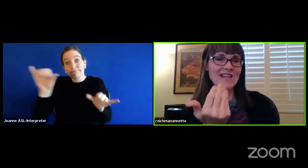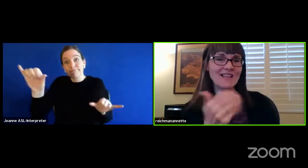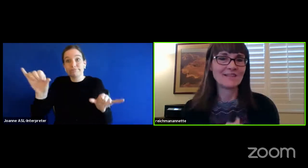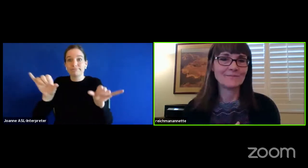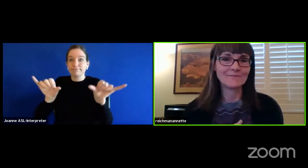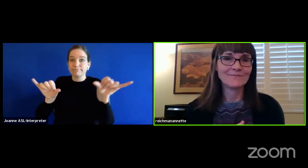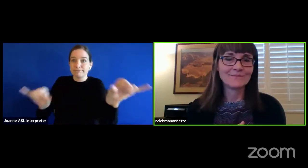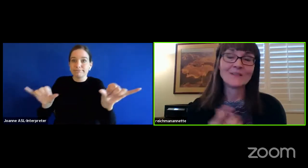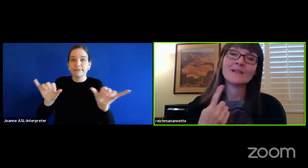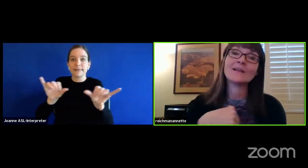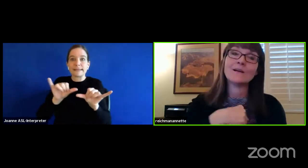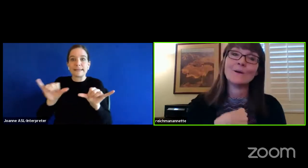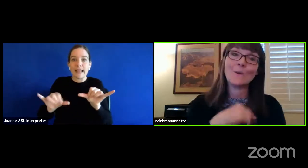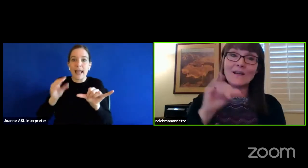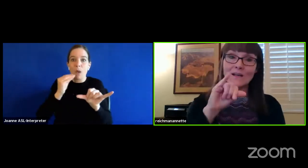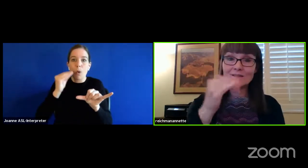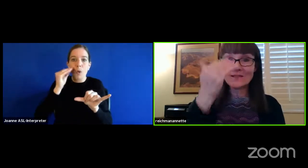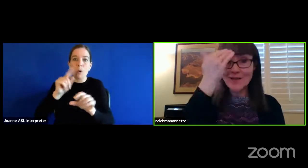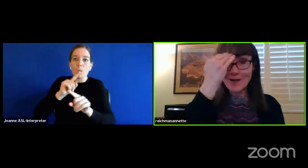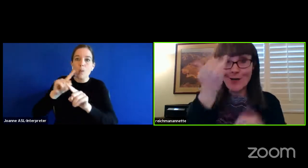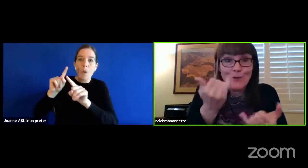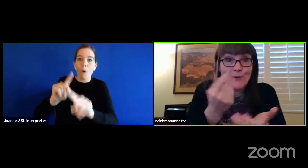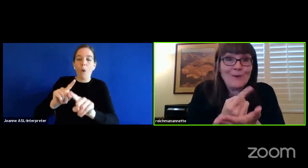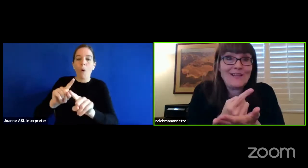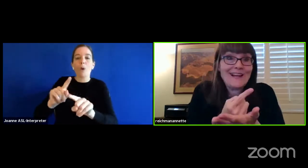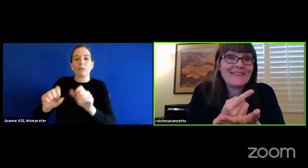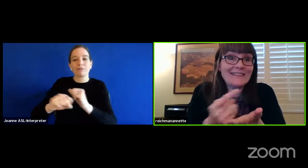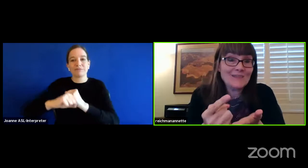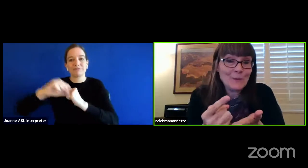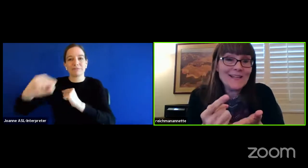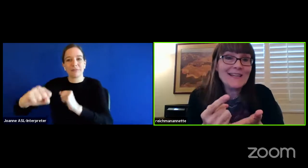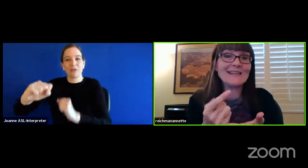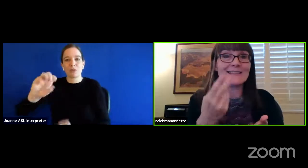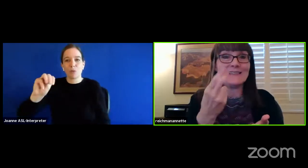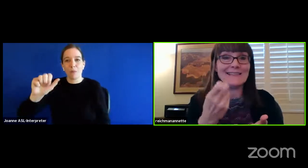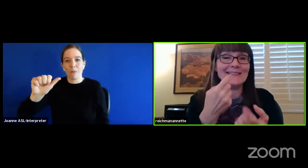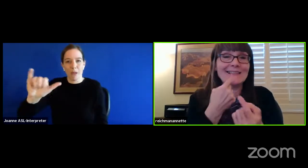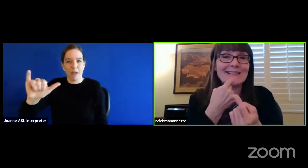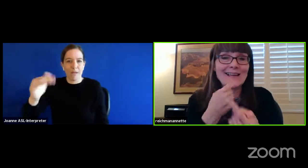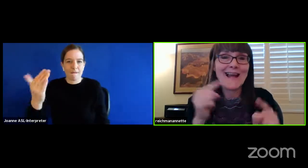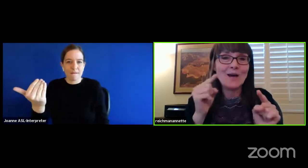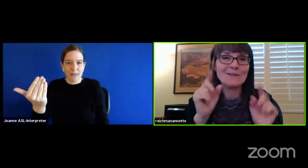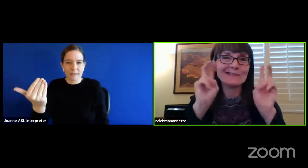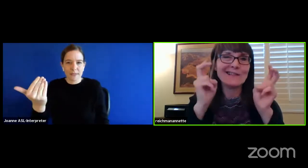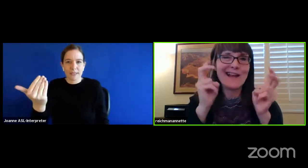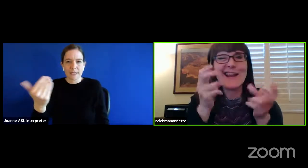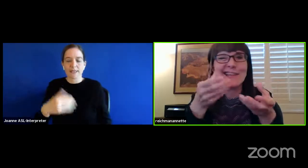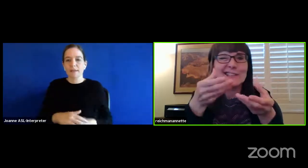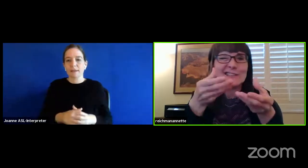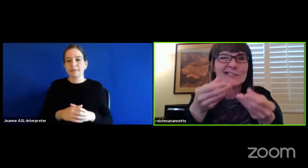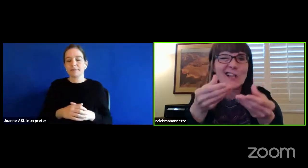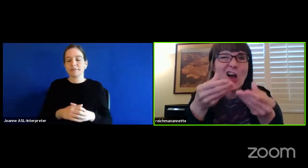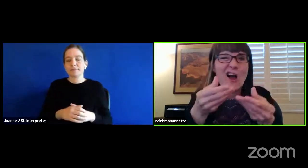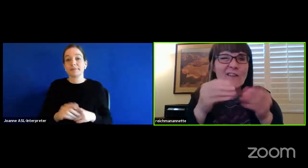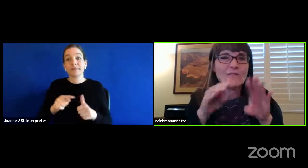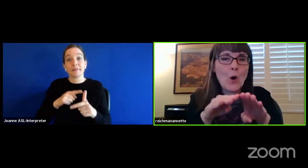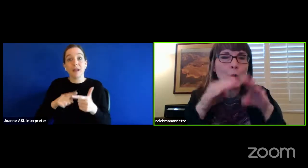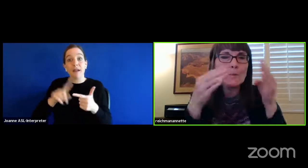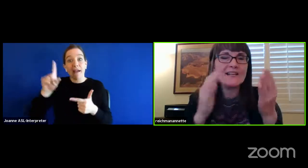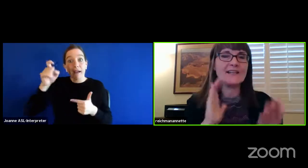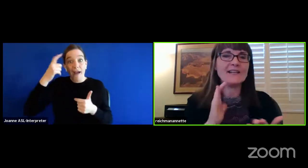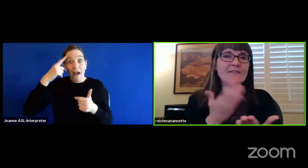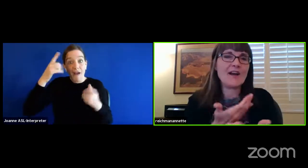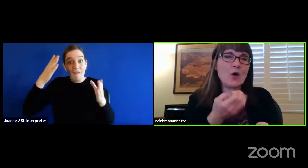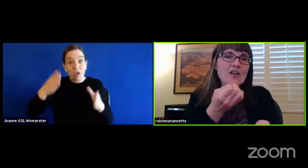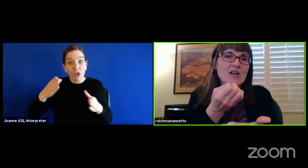15th. We also know that this week he announced a soft